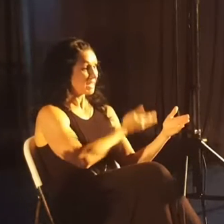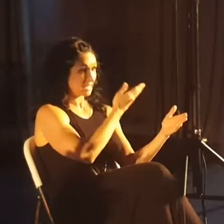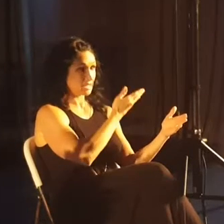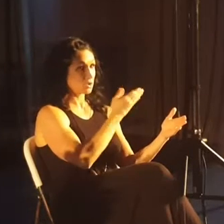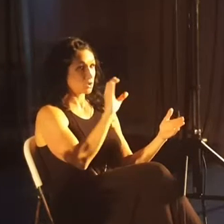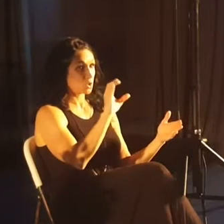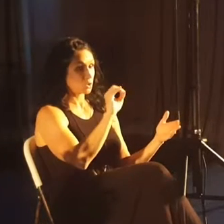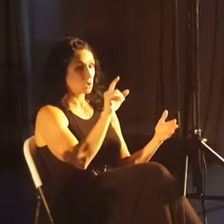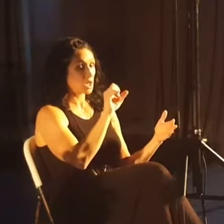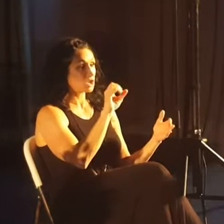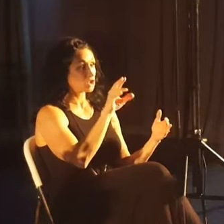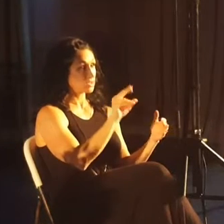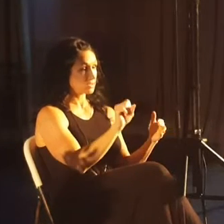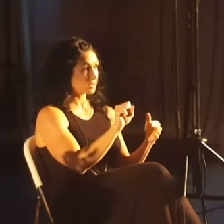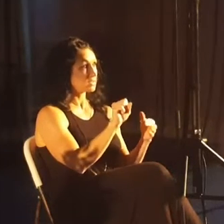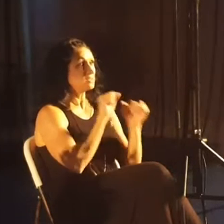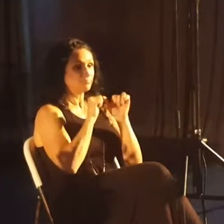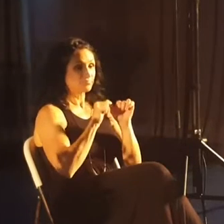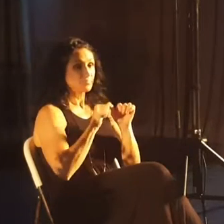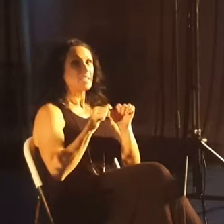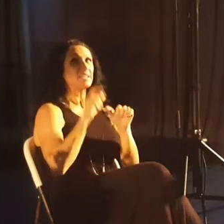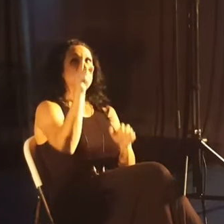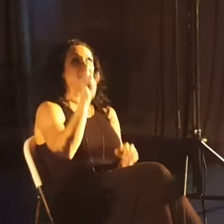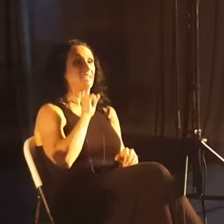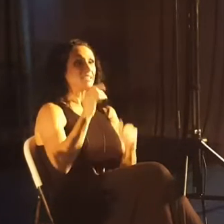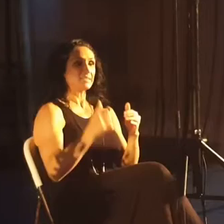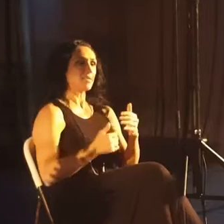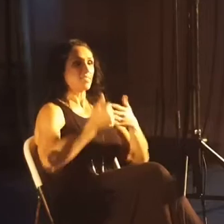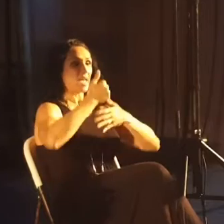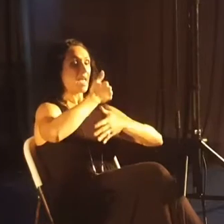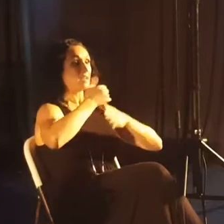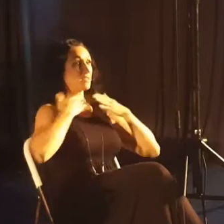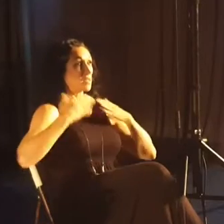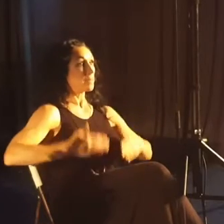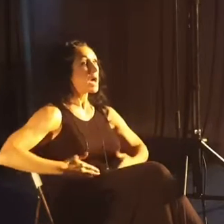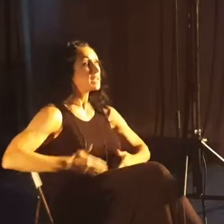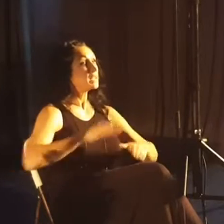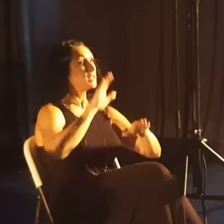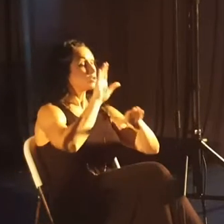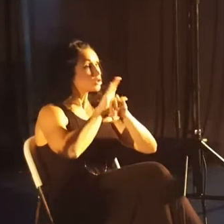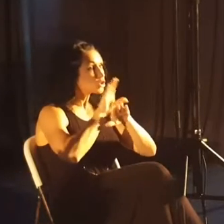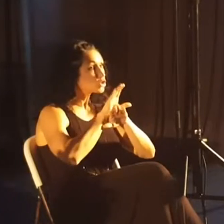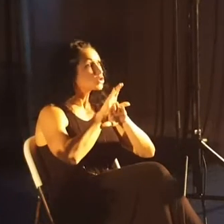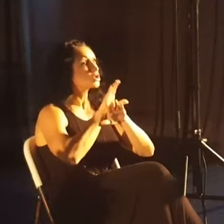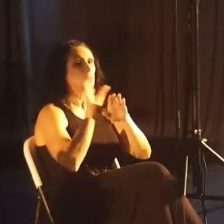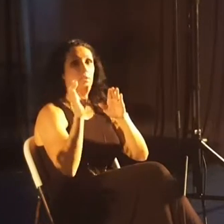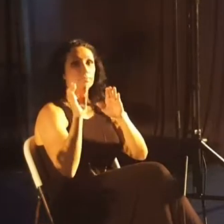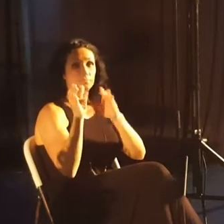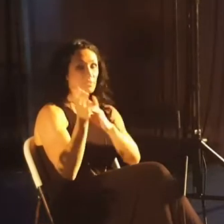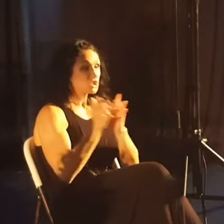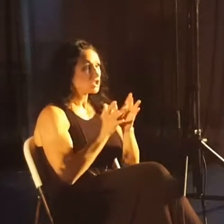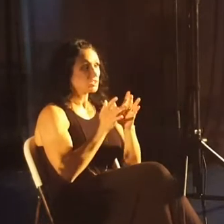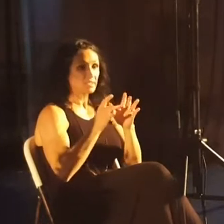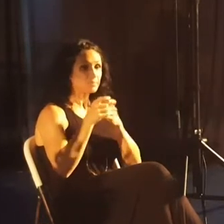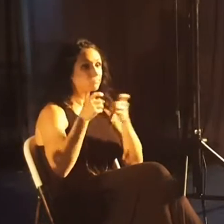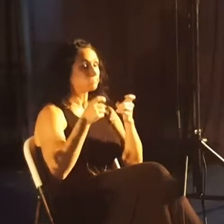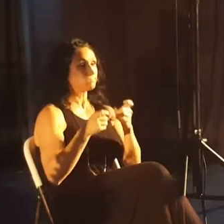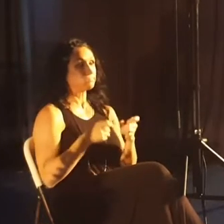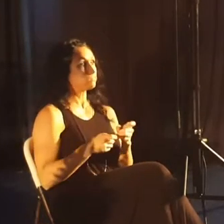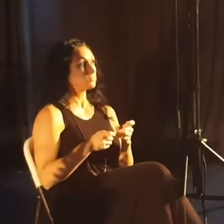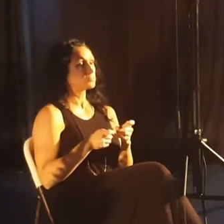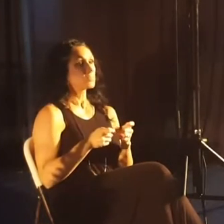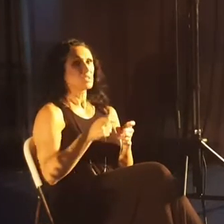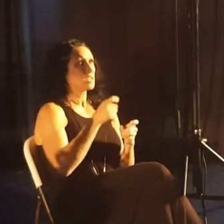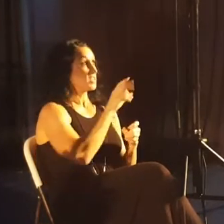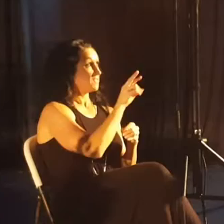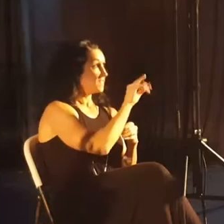in Colossians. It goes on, and he is the head of the body, the church. Jesus is the head of the body, the church. The village isn't